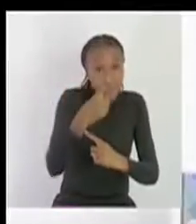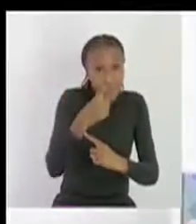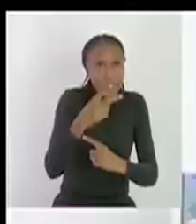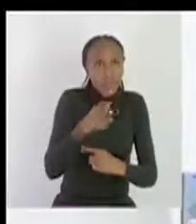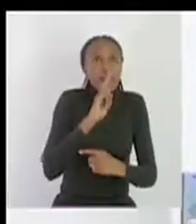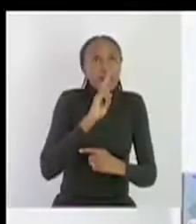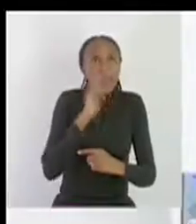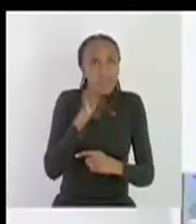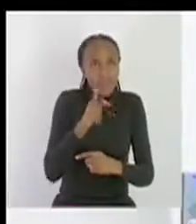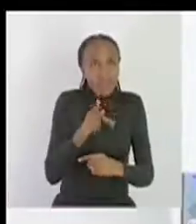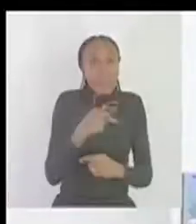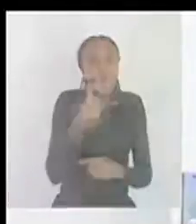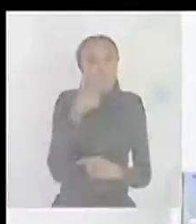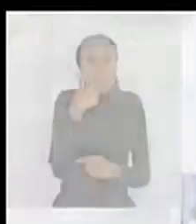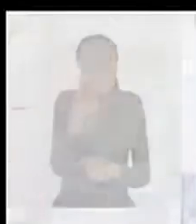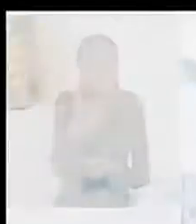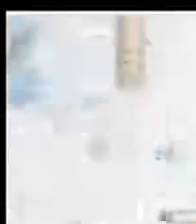thank you